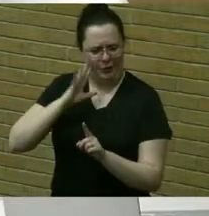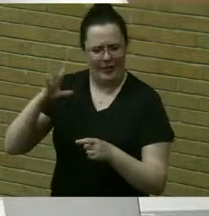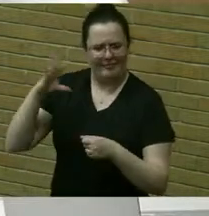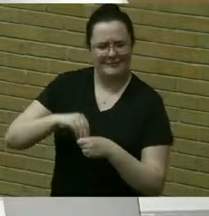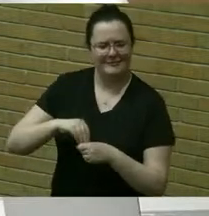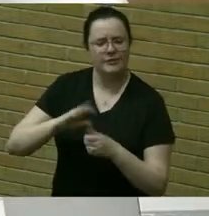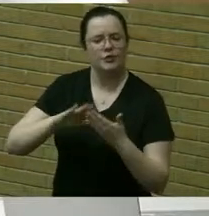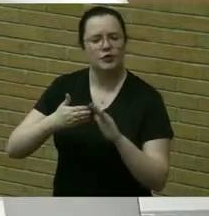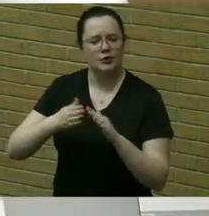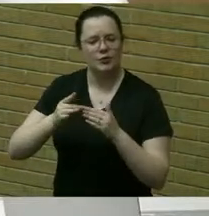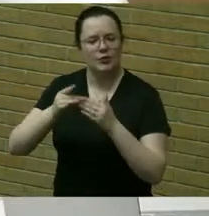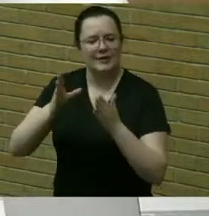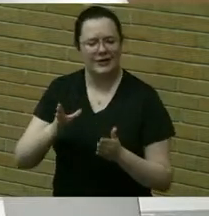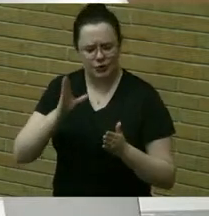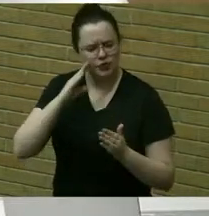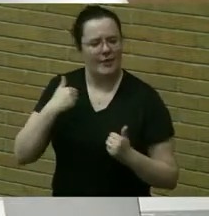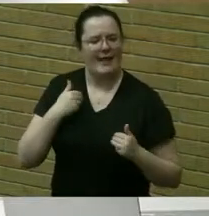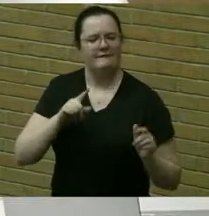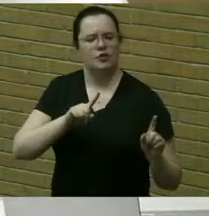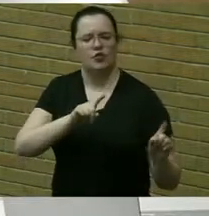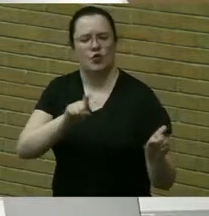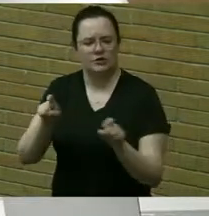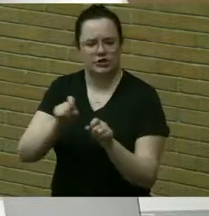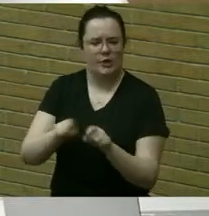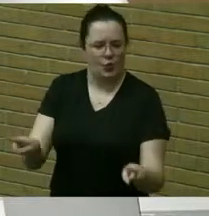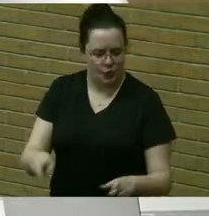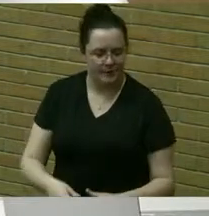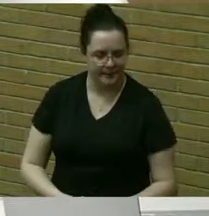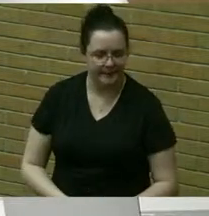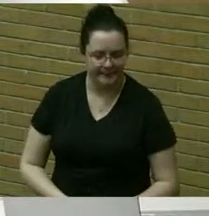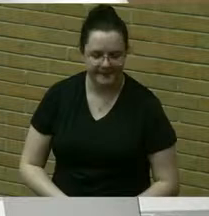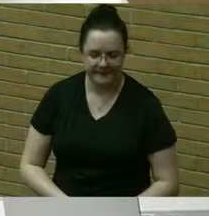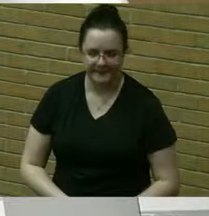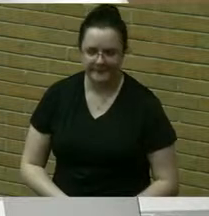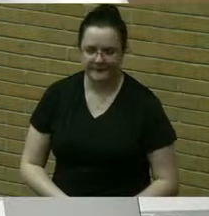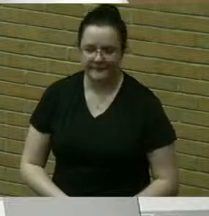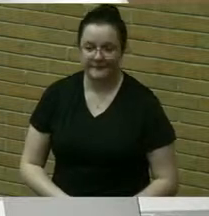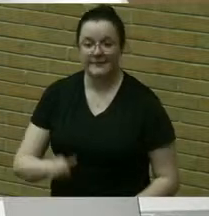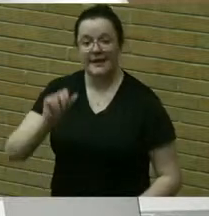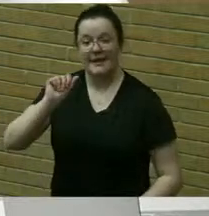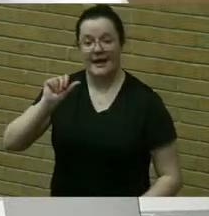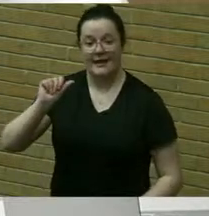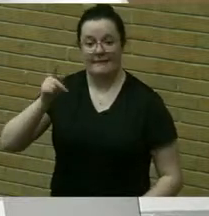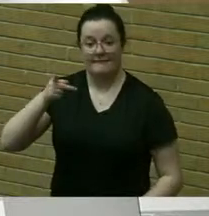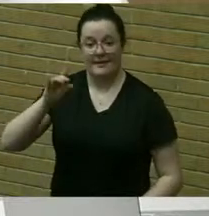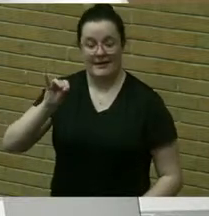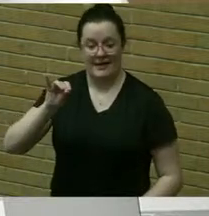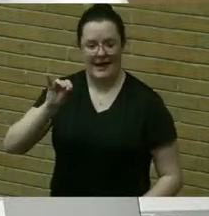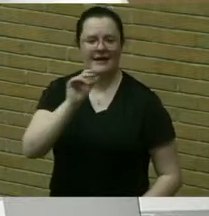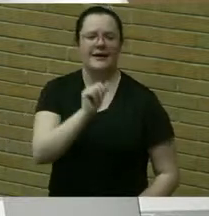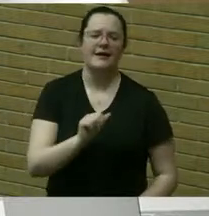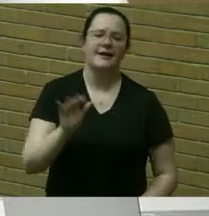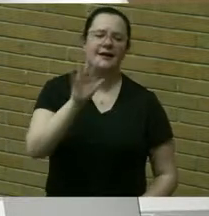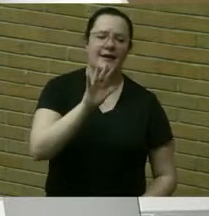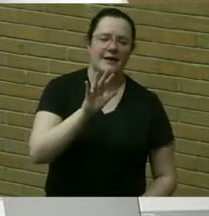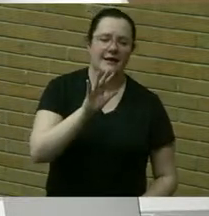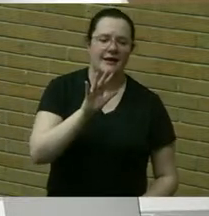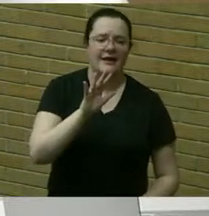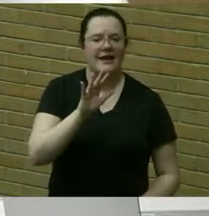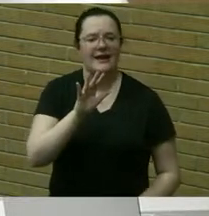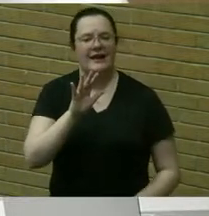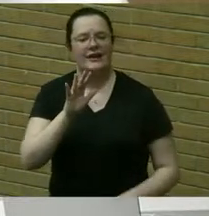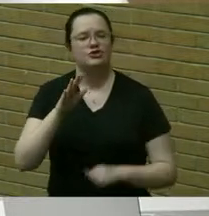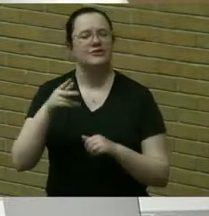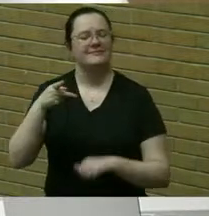uh and a questionnaire um aapi or asian and pacific islander heritage month